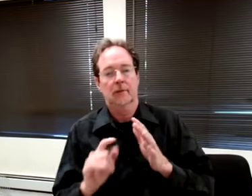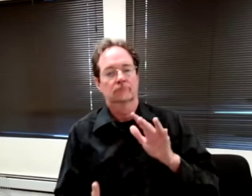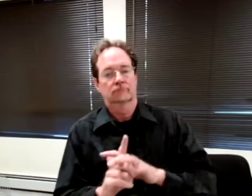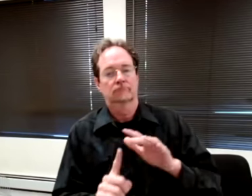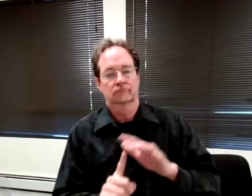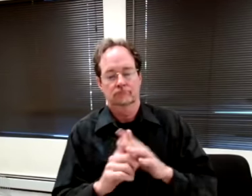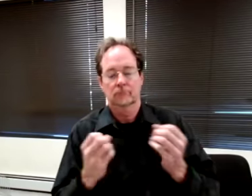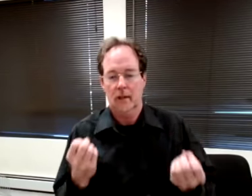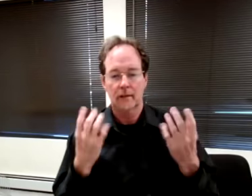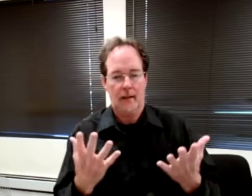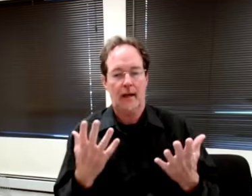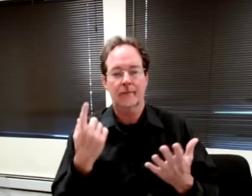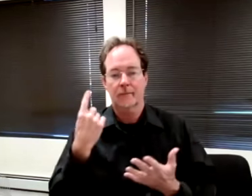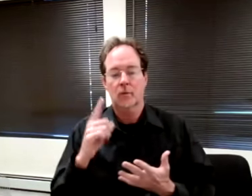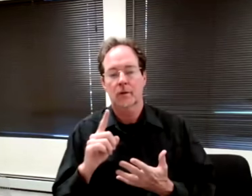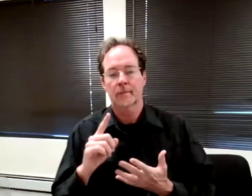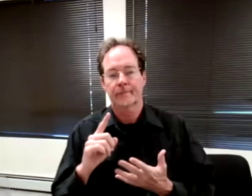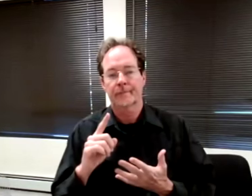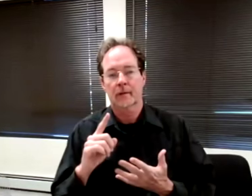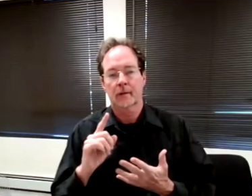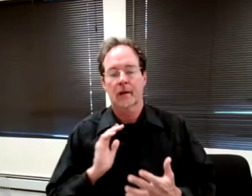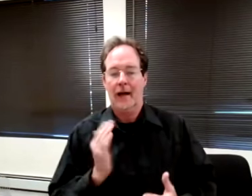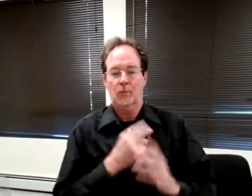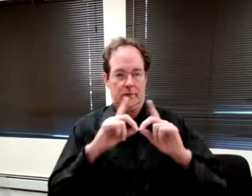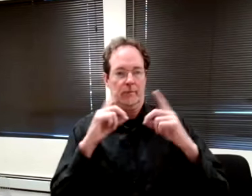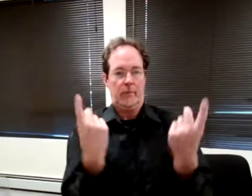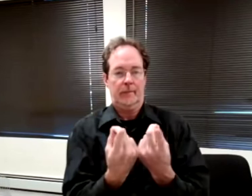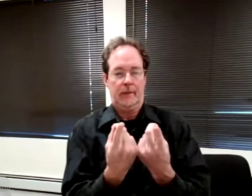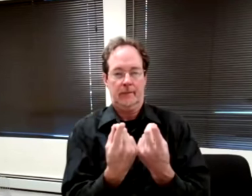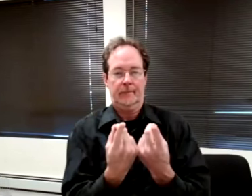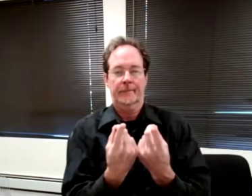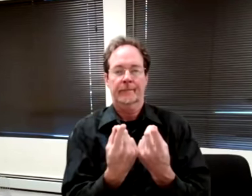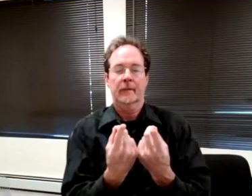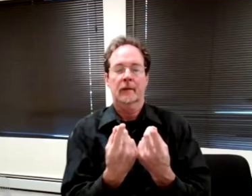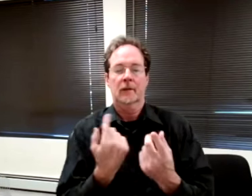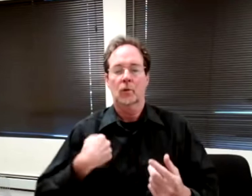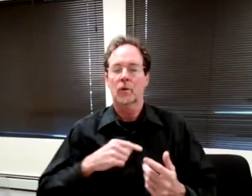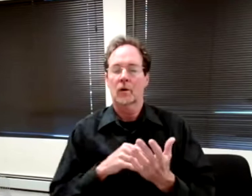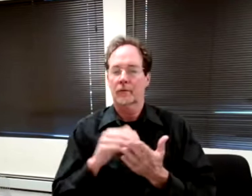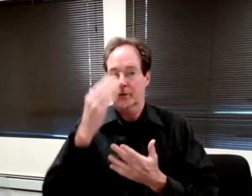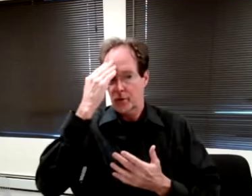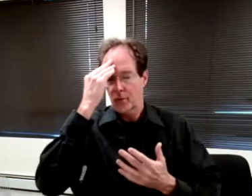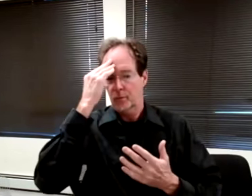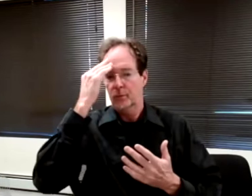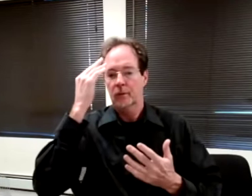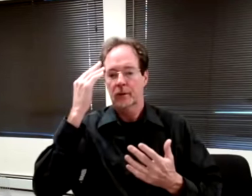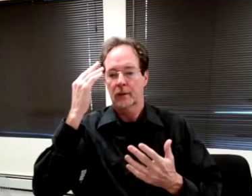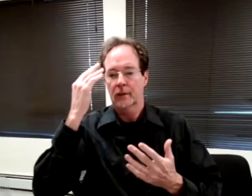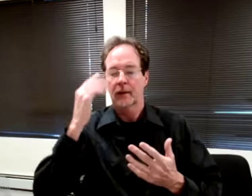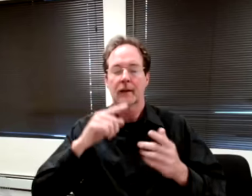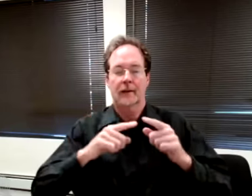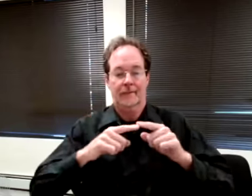lot for our department, you know, we often know that various